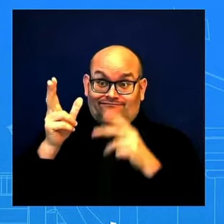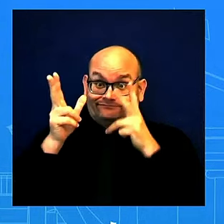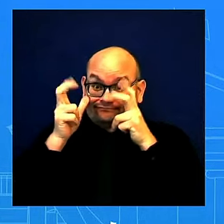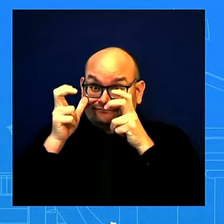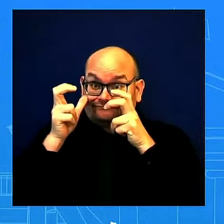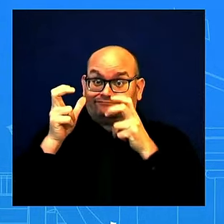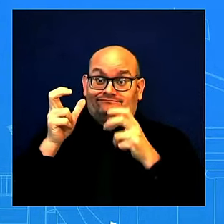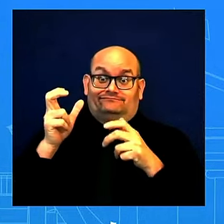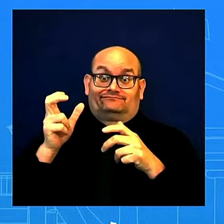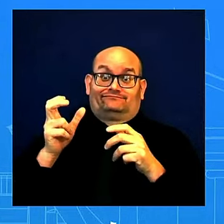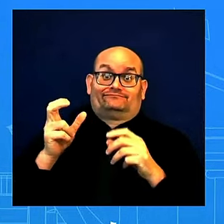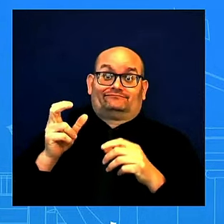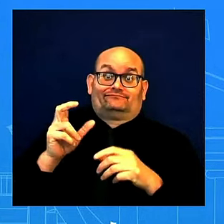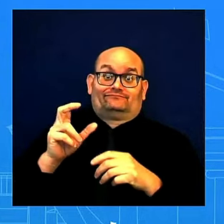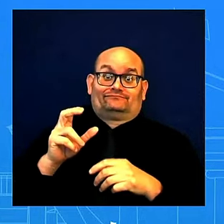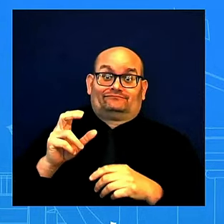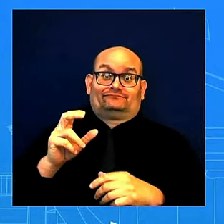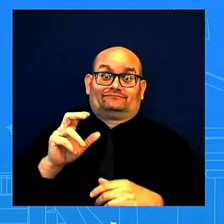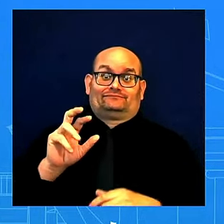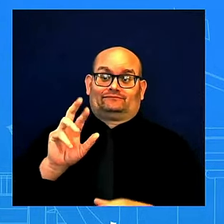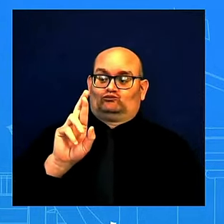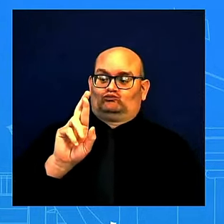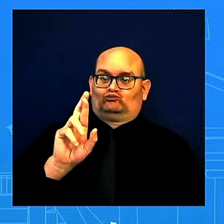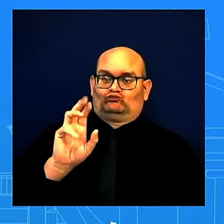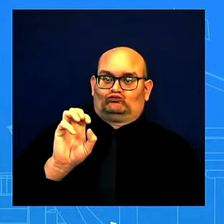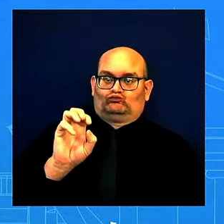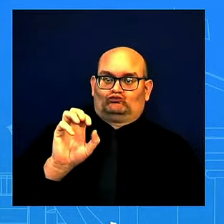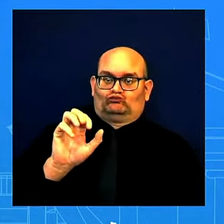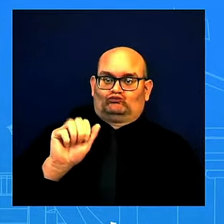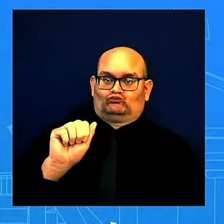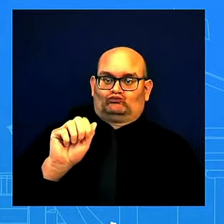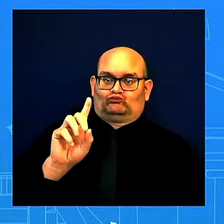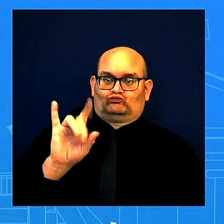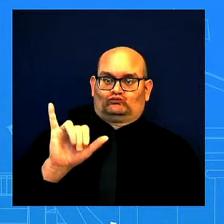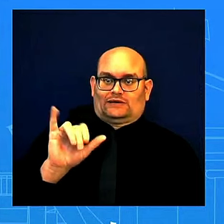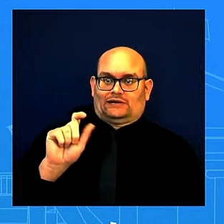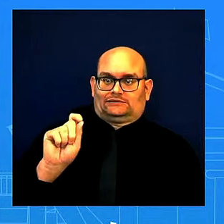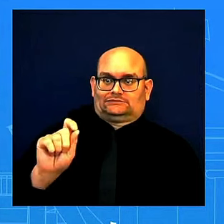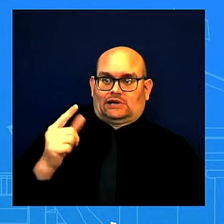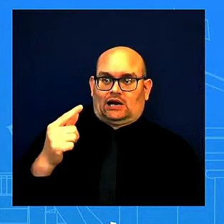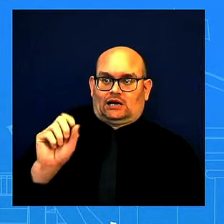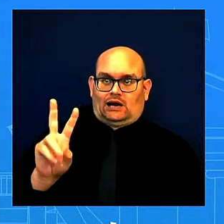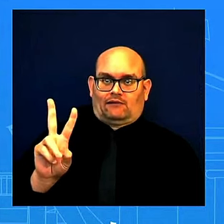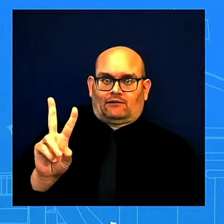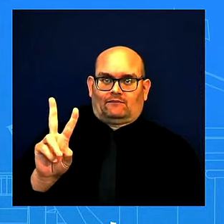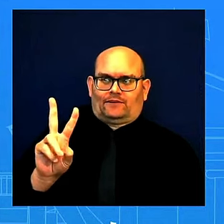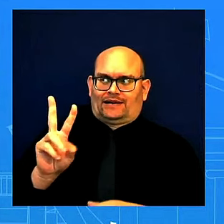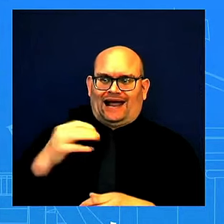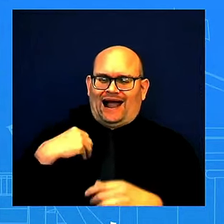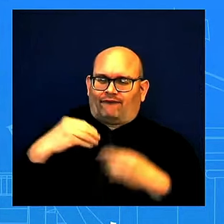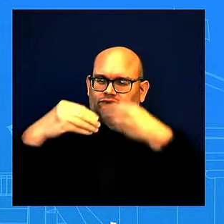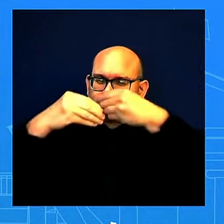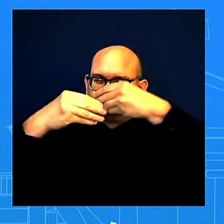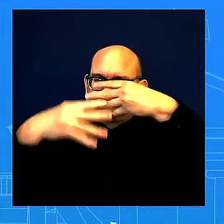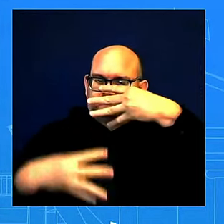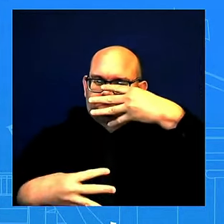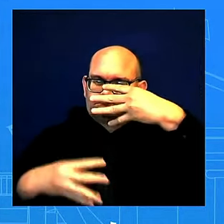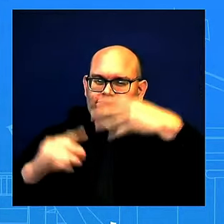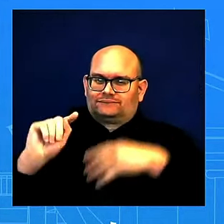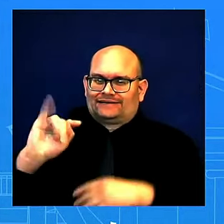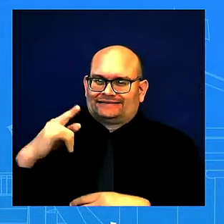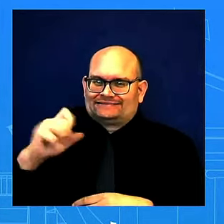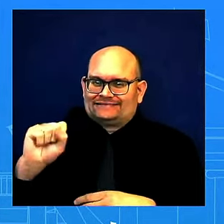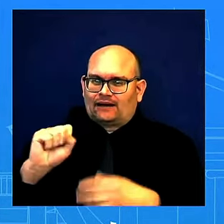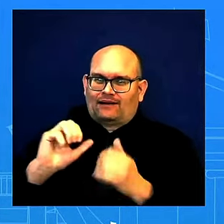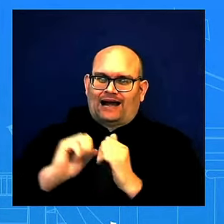again, ready.gov, for tips on how to stay safe. And just a few more things that I want to stay safe.